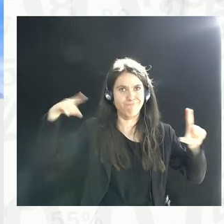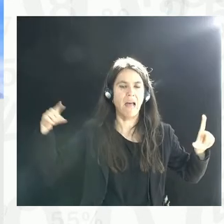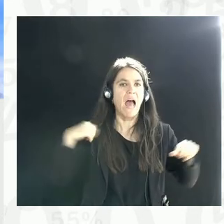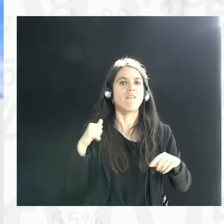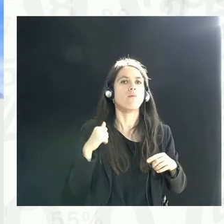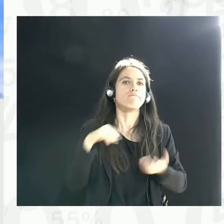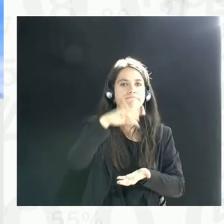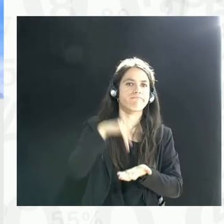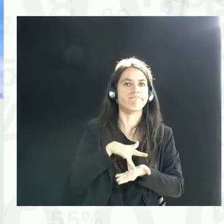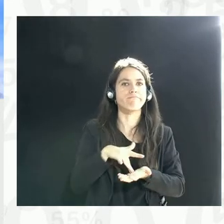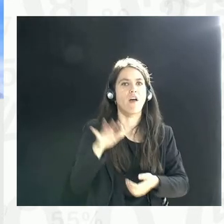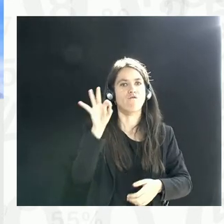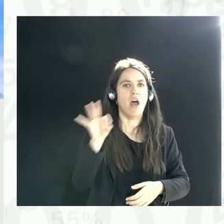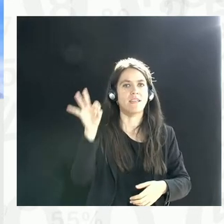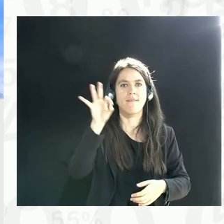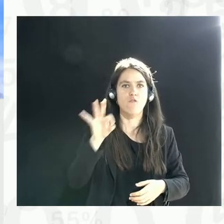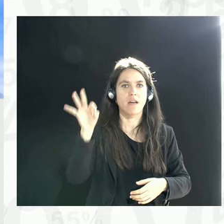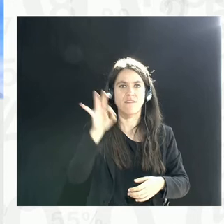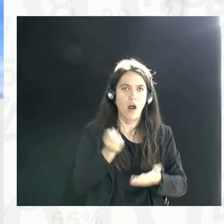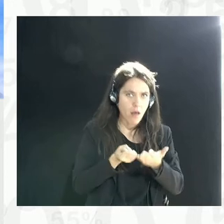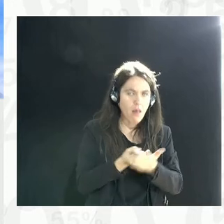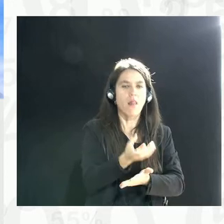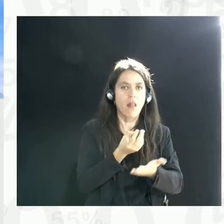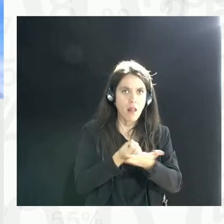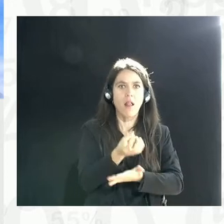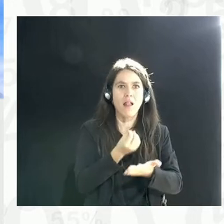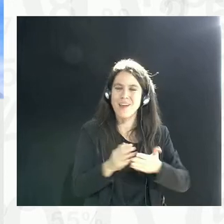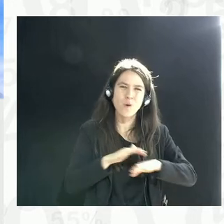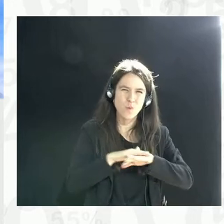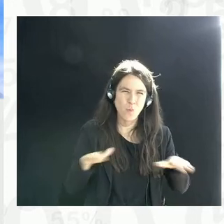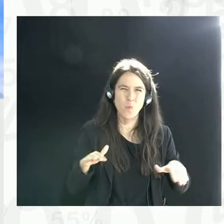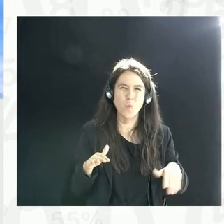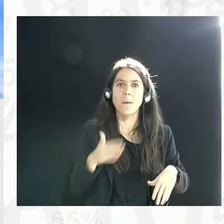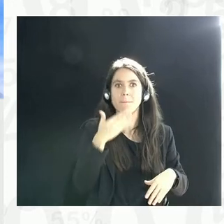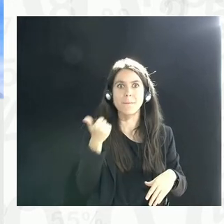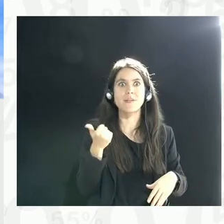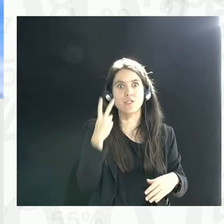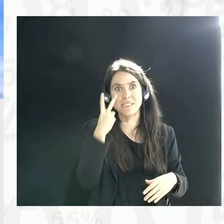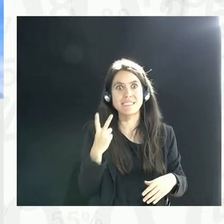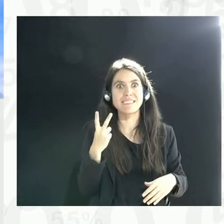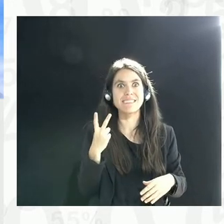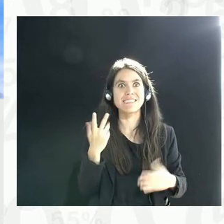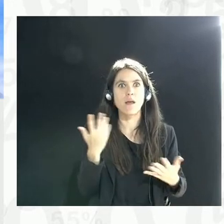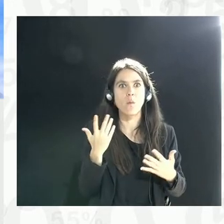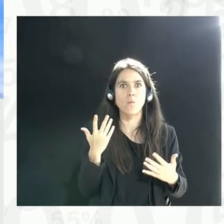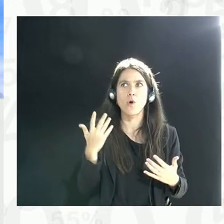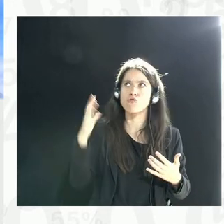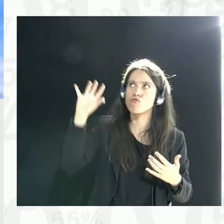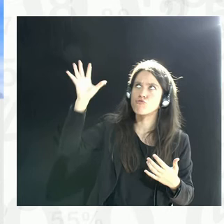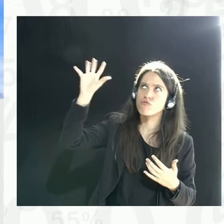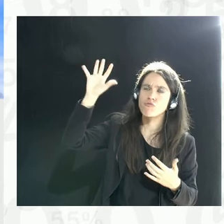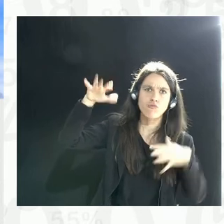every month, you get detailed data data on weather, on wind, rain, precipitation